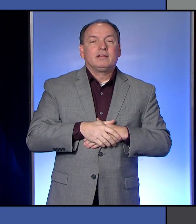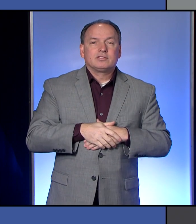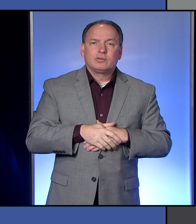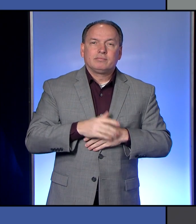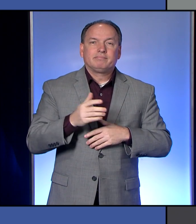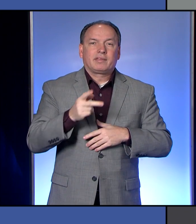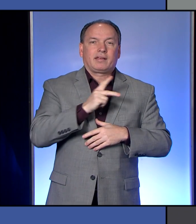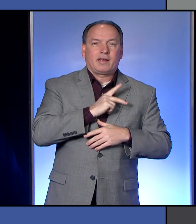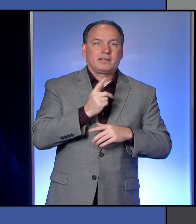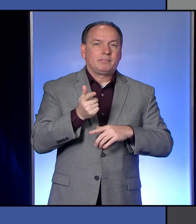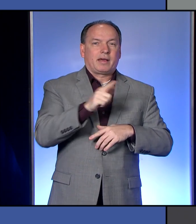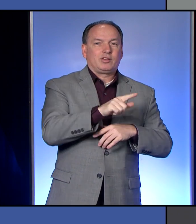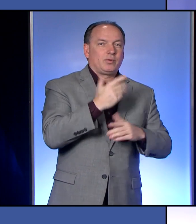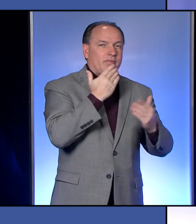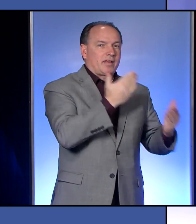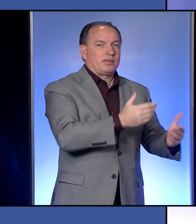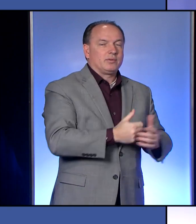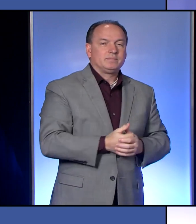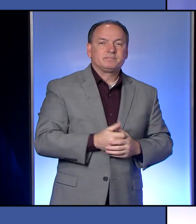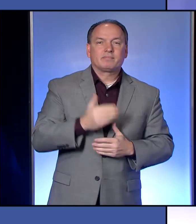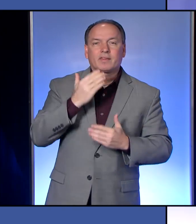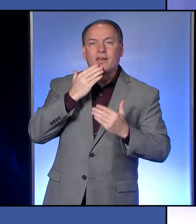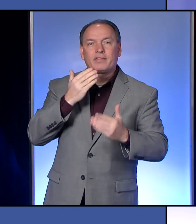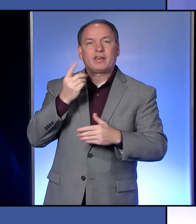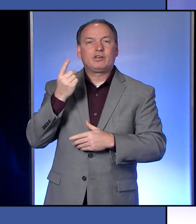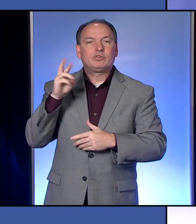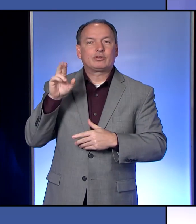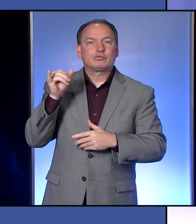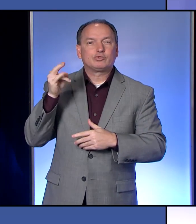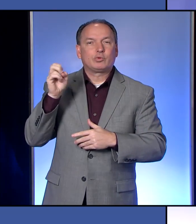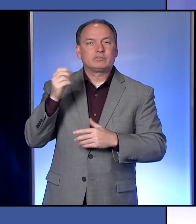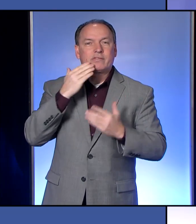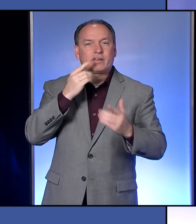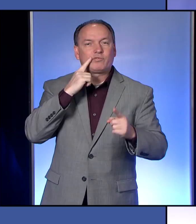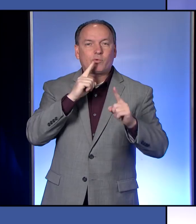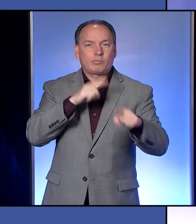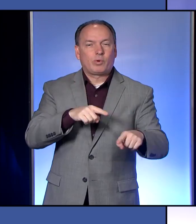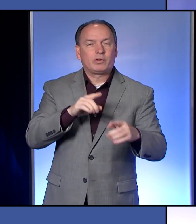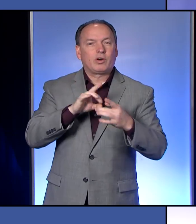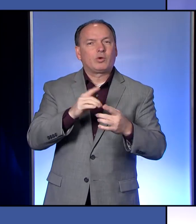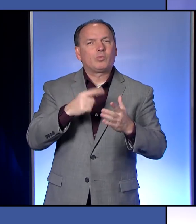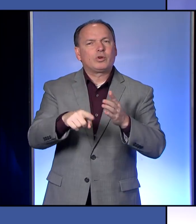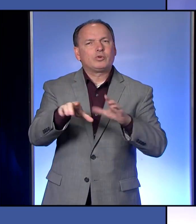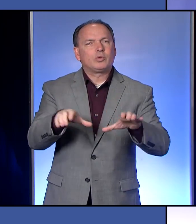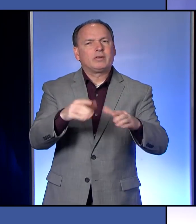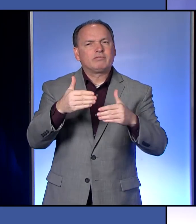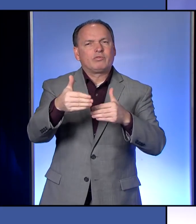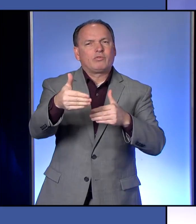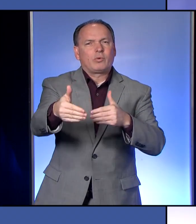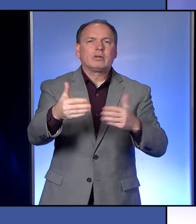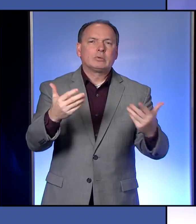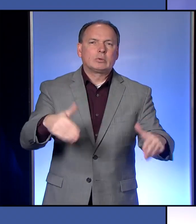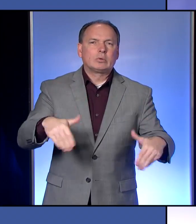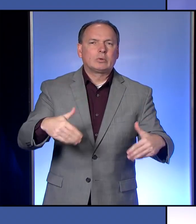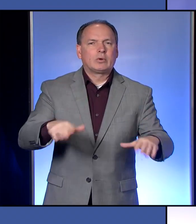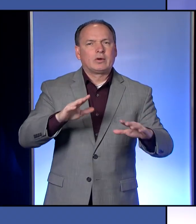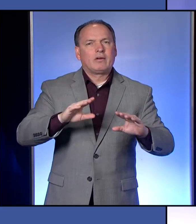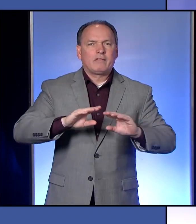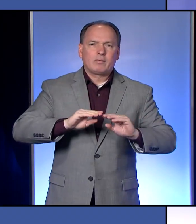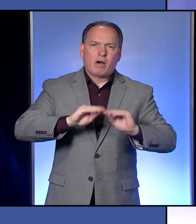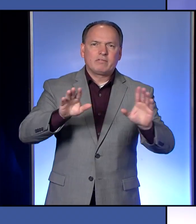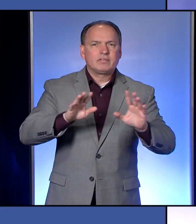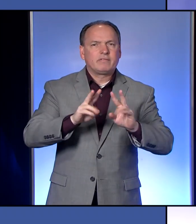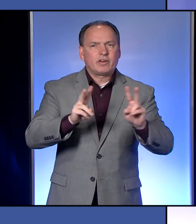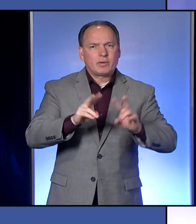back to you, and thanks. Thank you, Dr. Jones, and thanks for that report on what you're doing going forward, because it's obviously really important to our